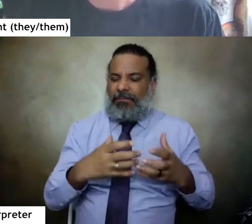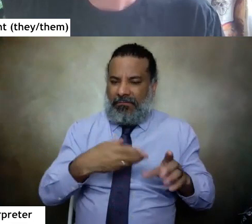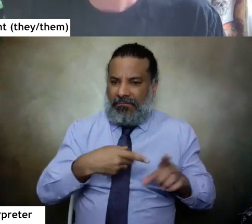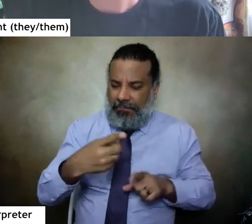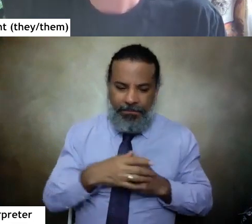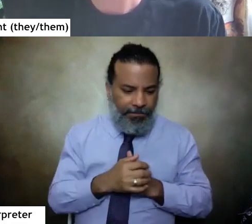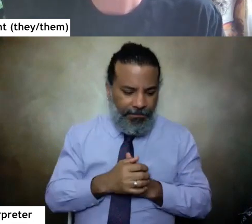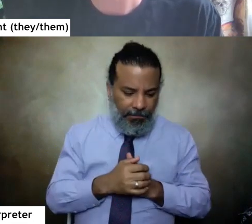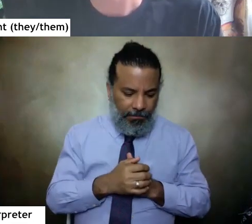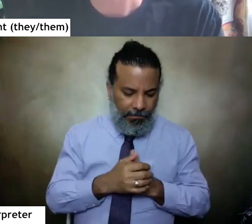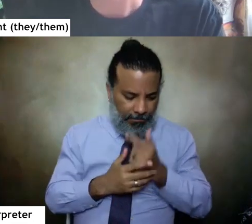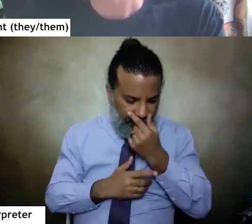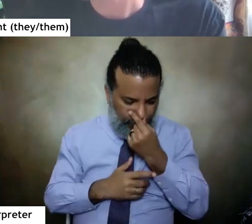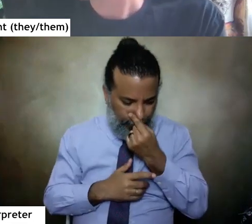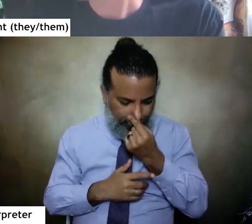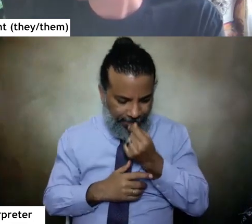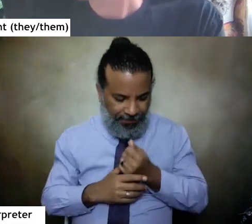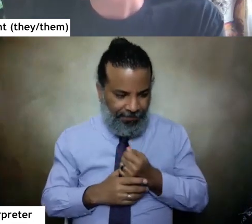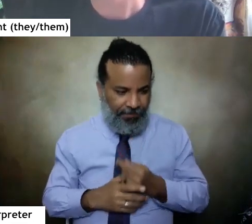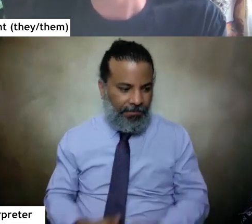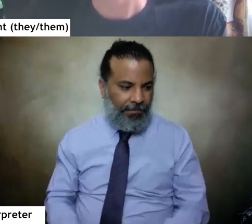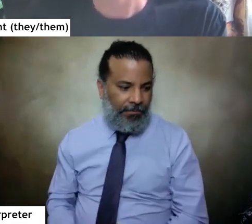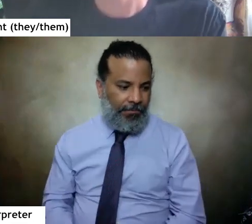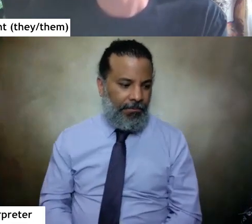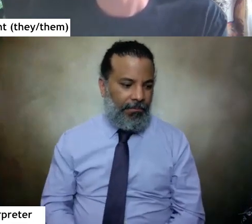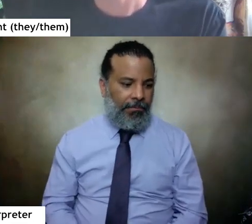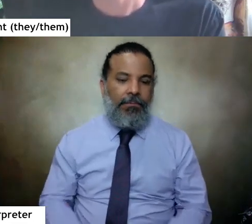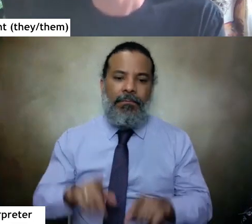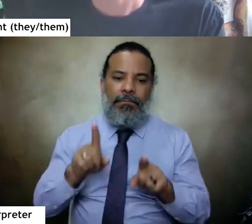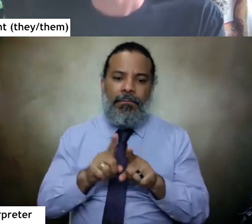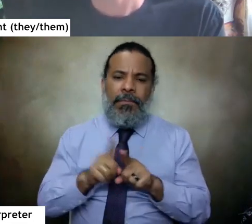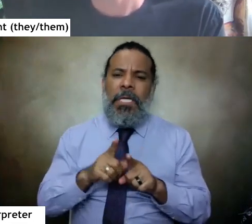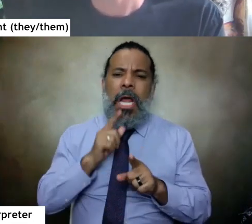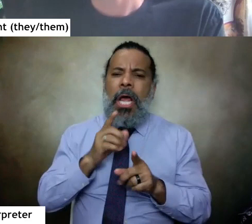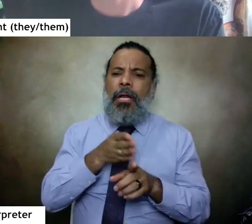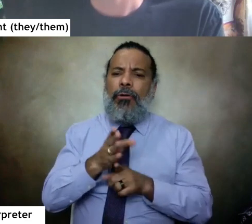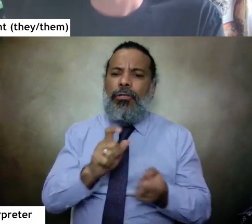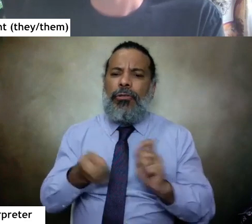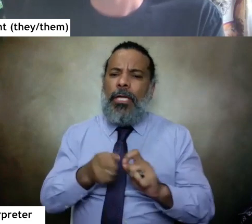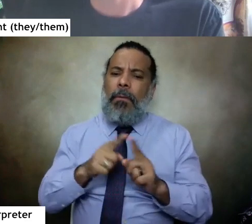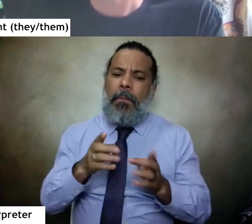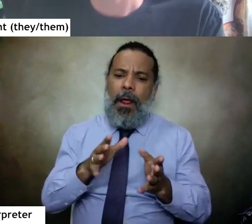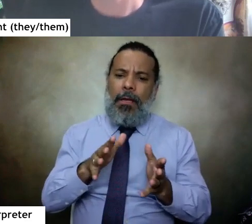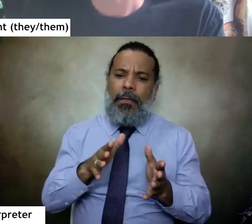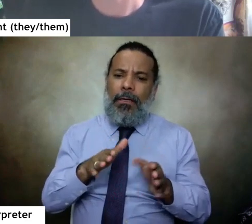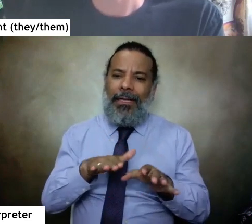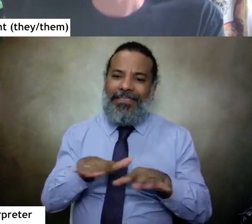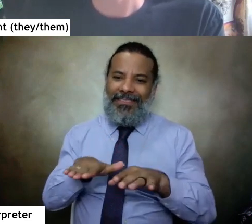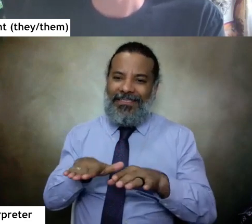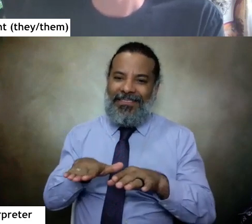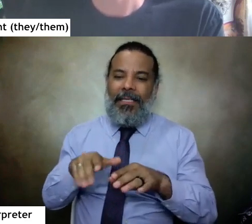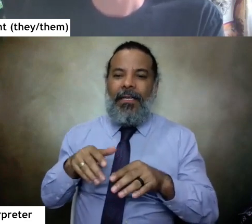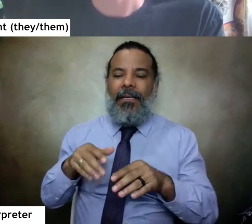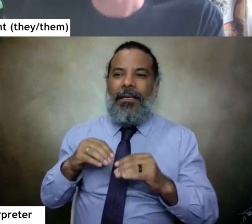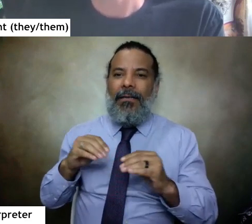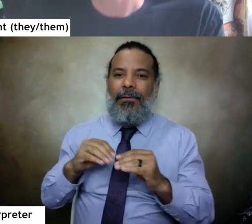and i am planning a little bit of a not career change but a career shift um to focus